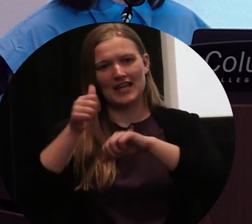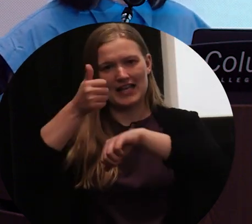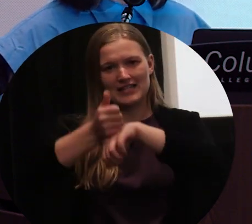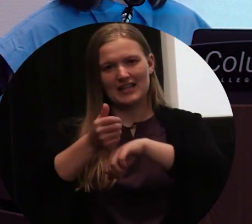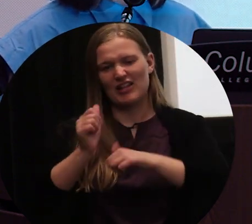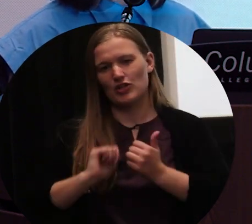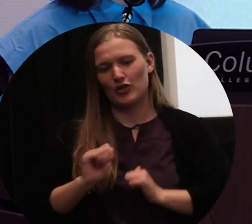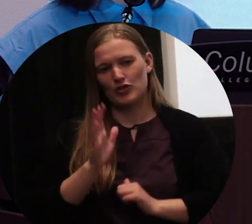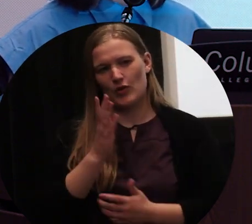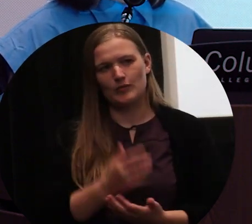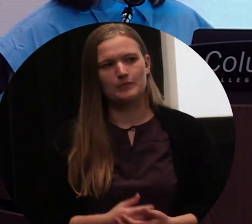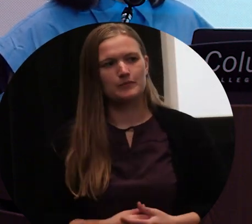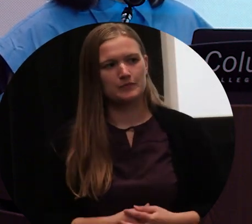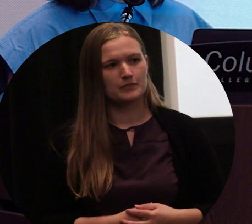show.